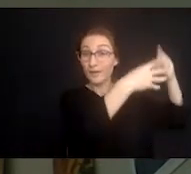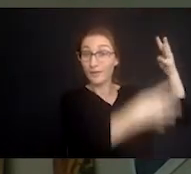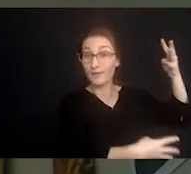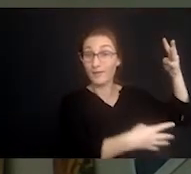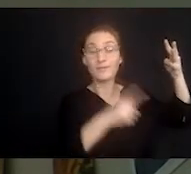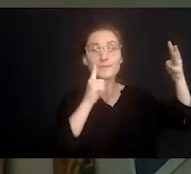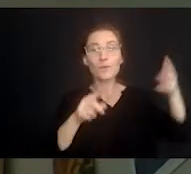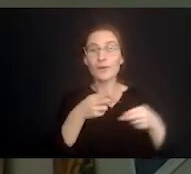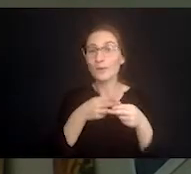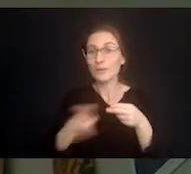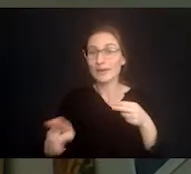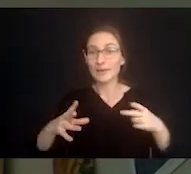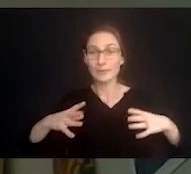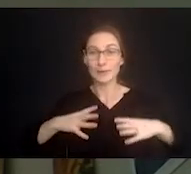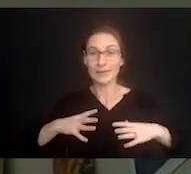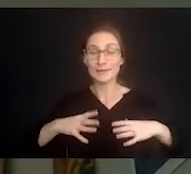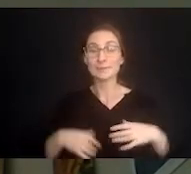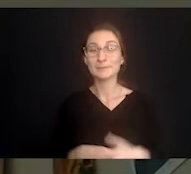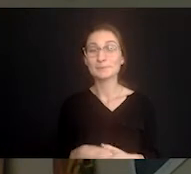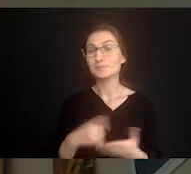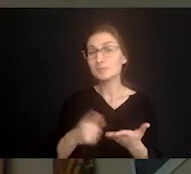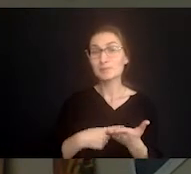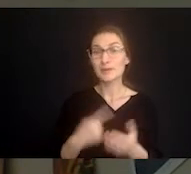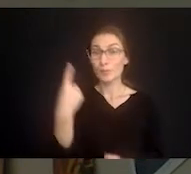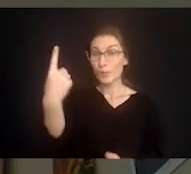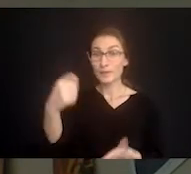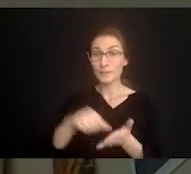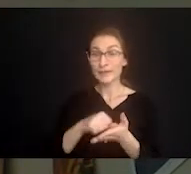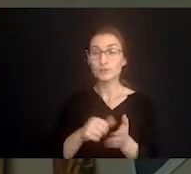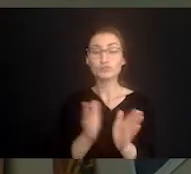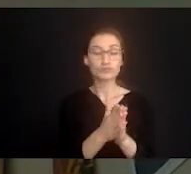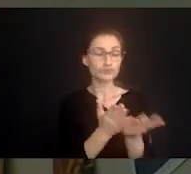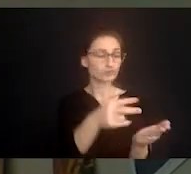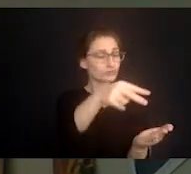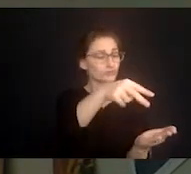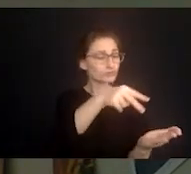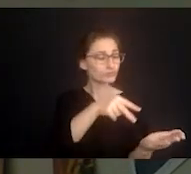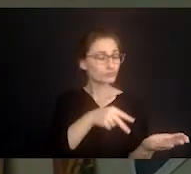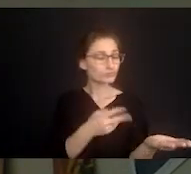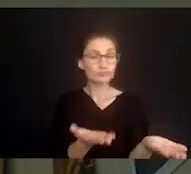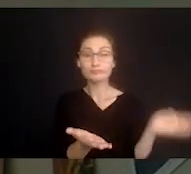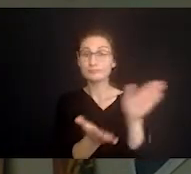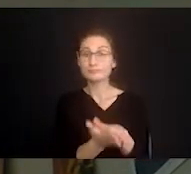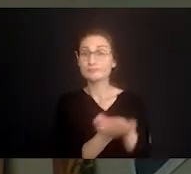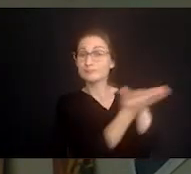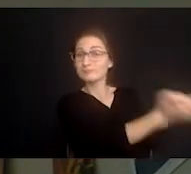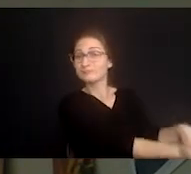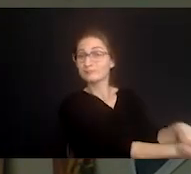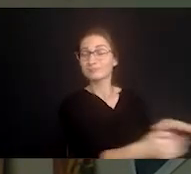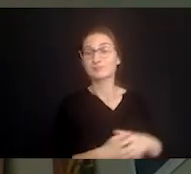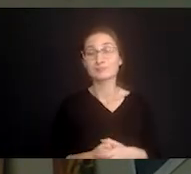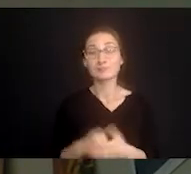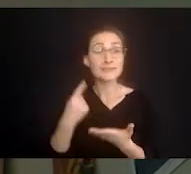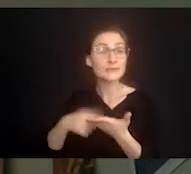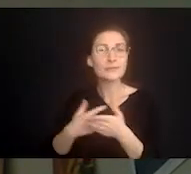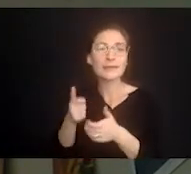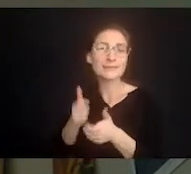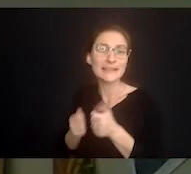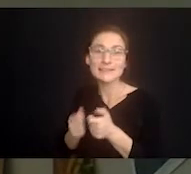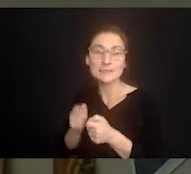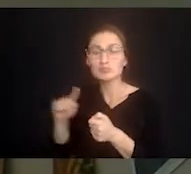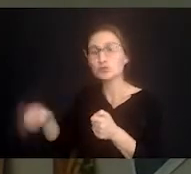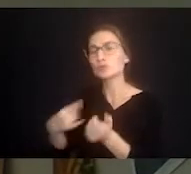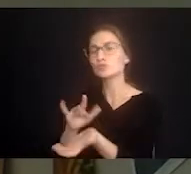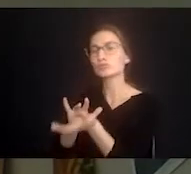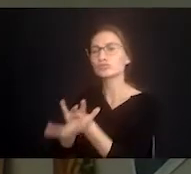refrigerator of how to take a quick break sometimes it's reading a page just one page in a book sometimes it's just texting